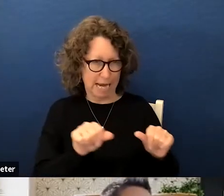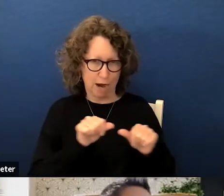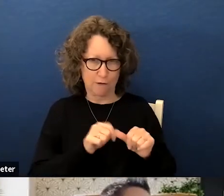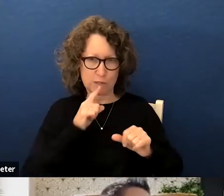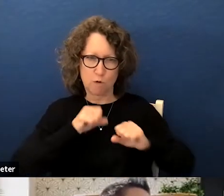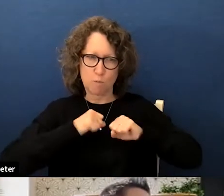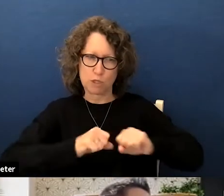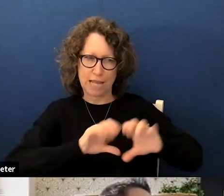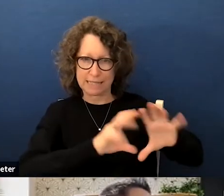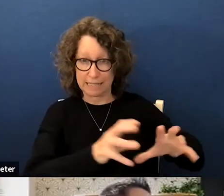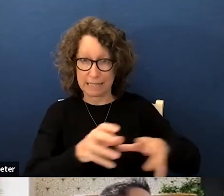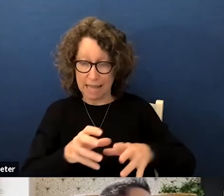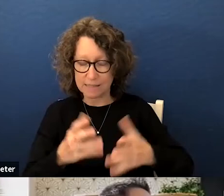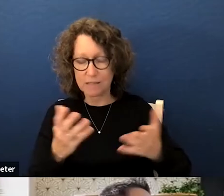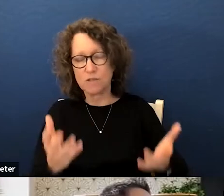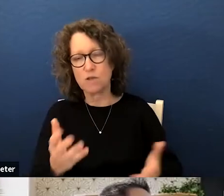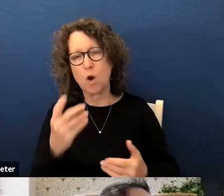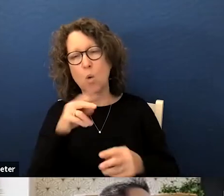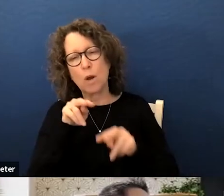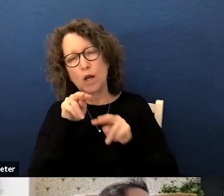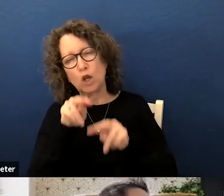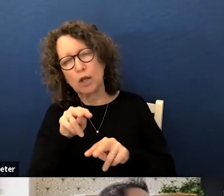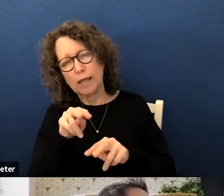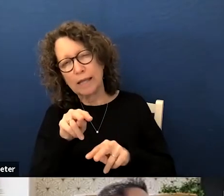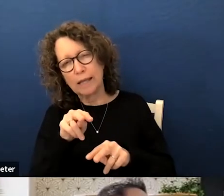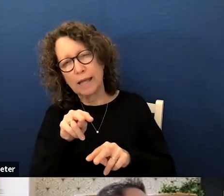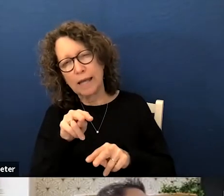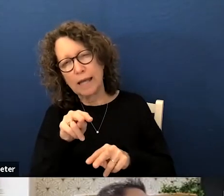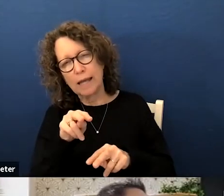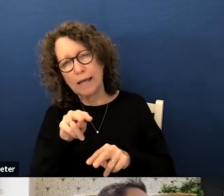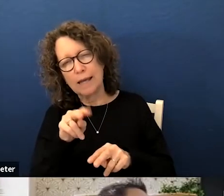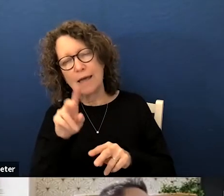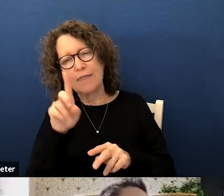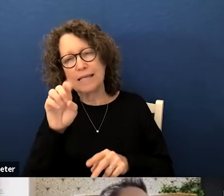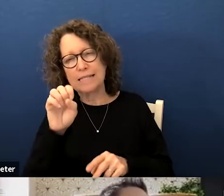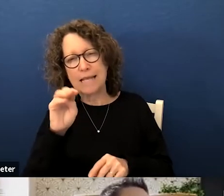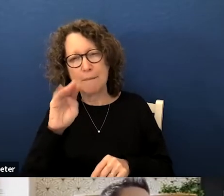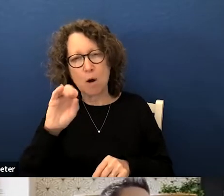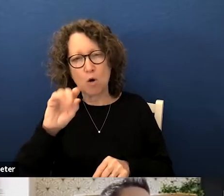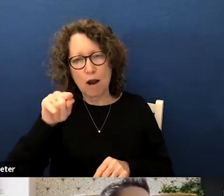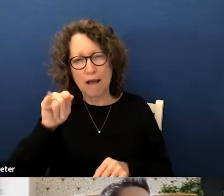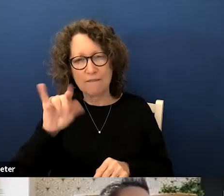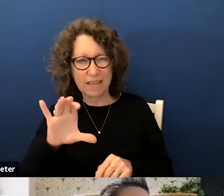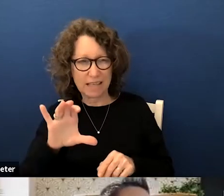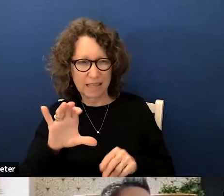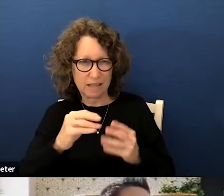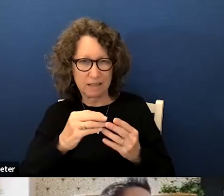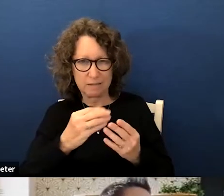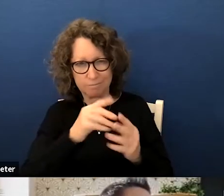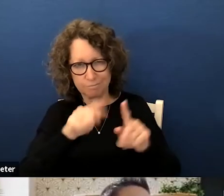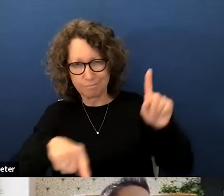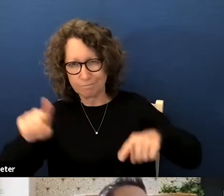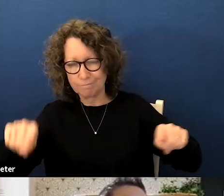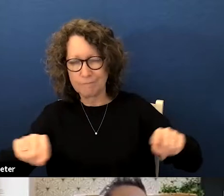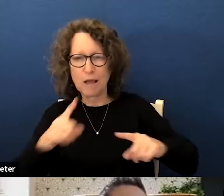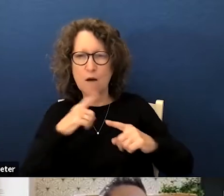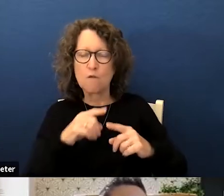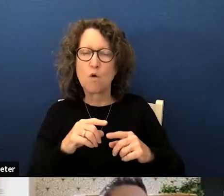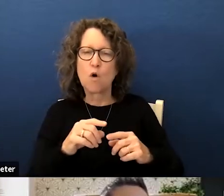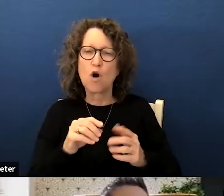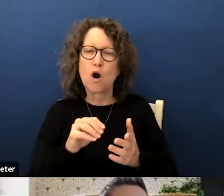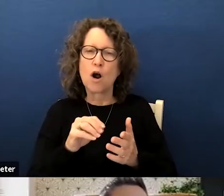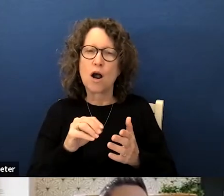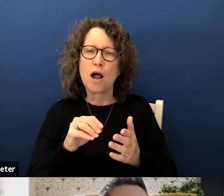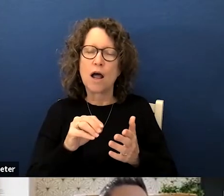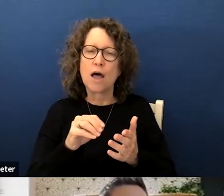classes and so when looking at the demographic spread which i said in general for the citizen voting age population